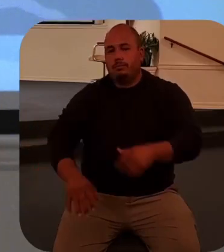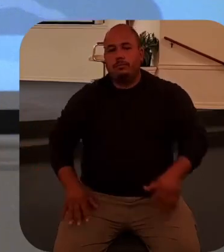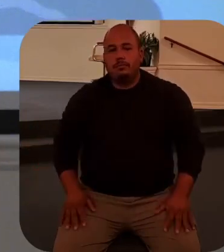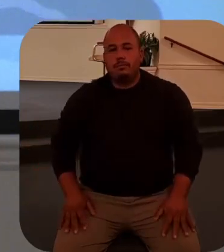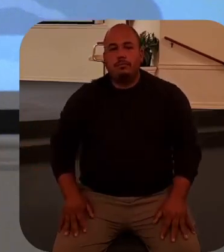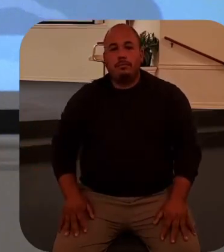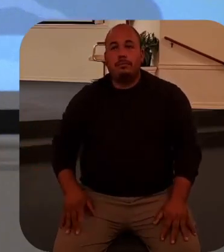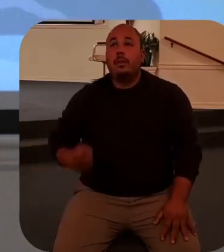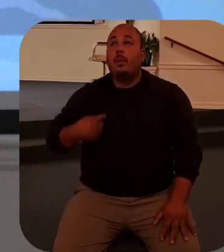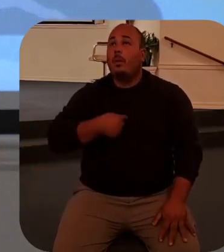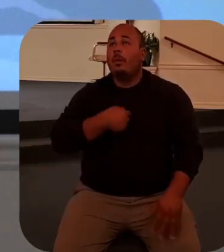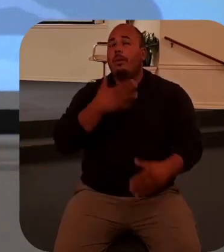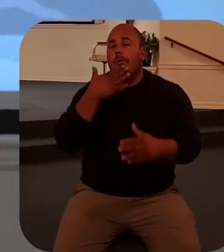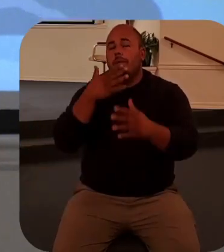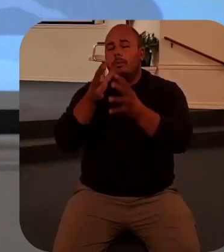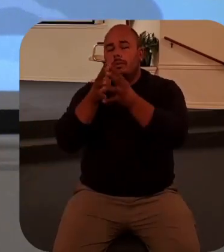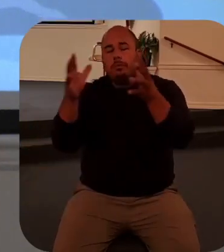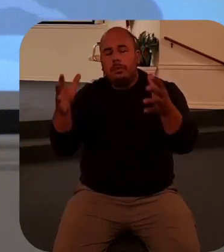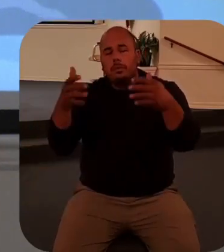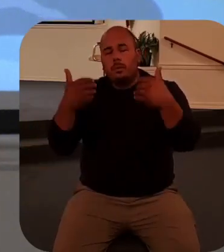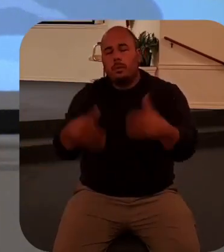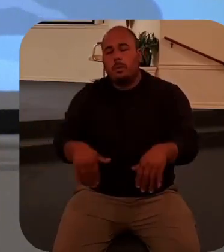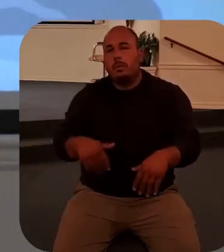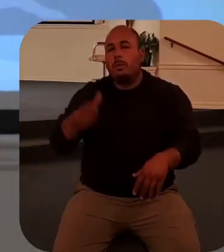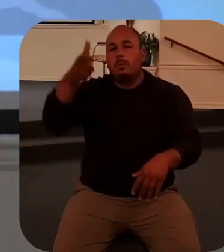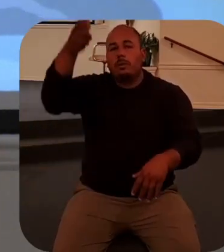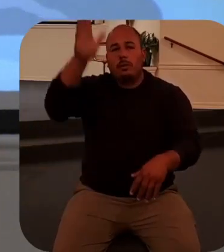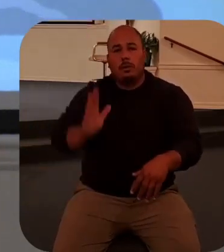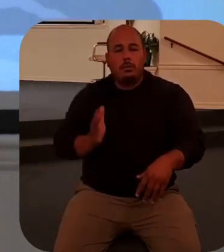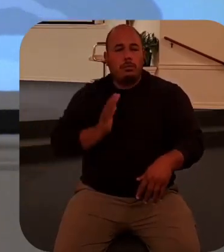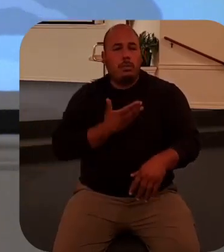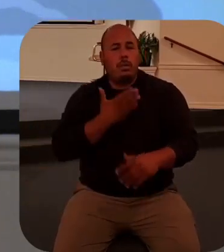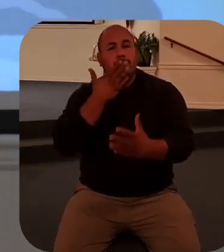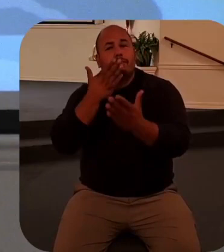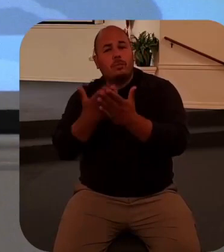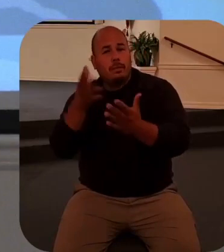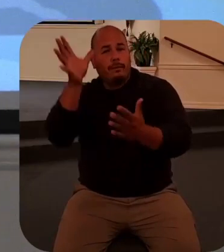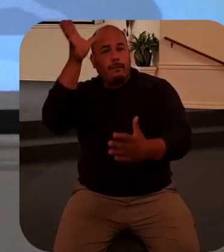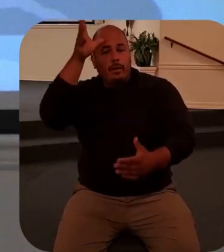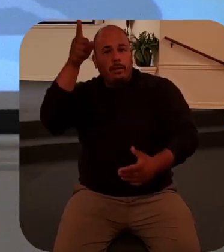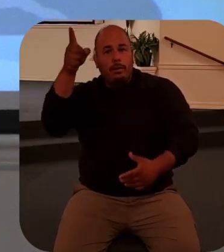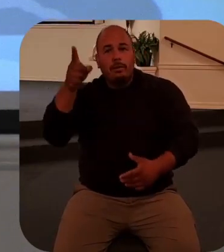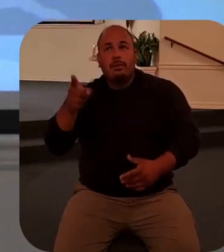we thank you God our good father father of our Lord Jesus Christ